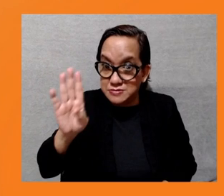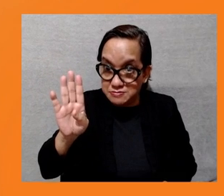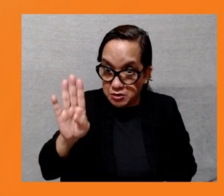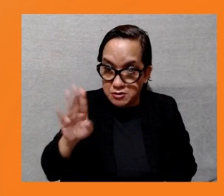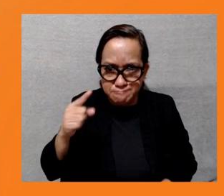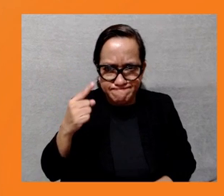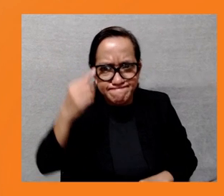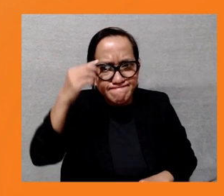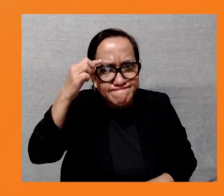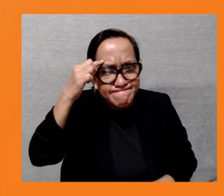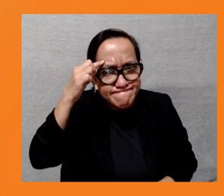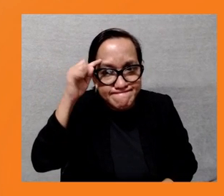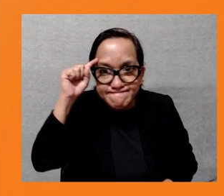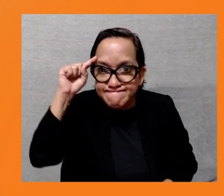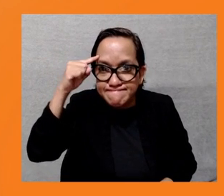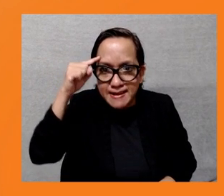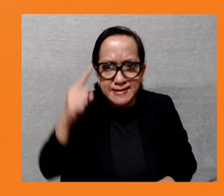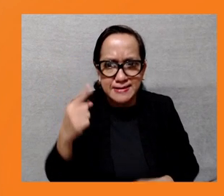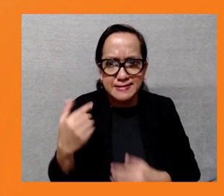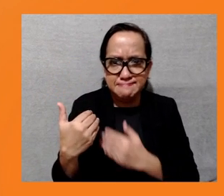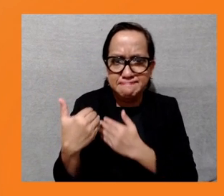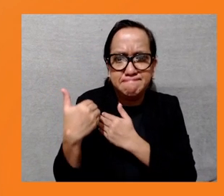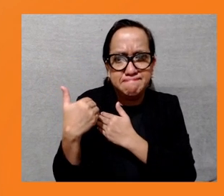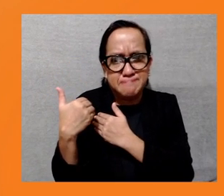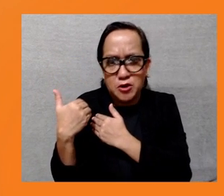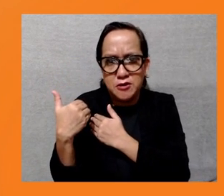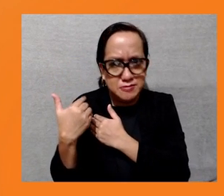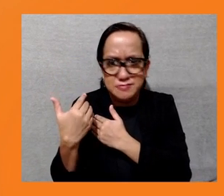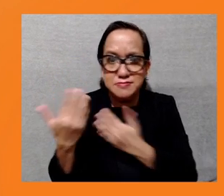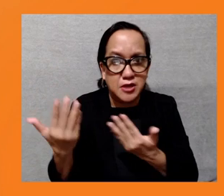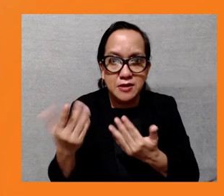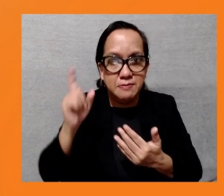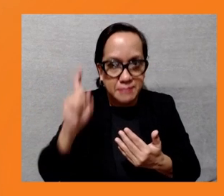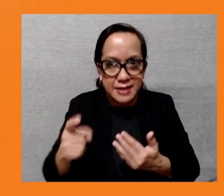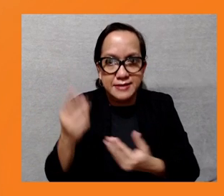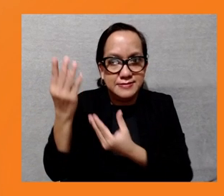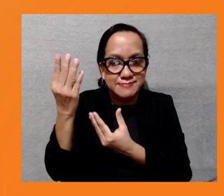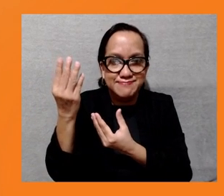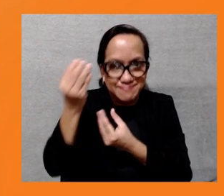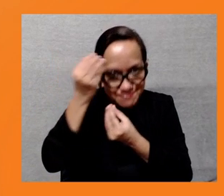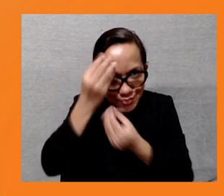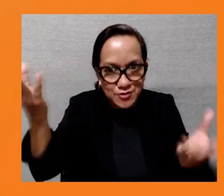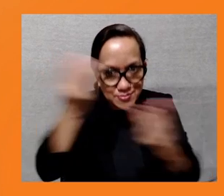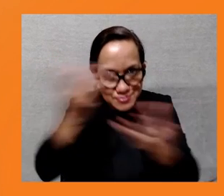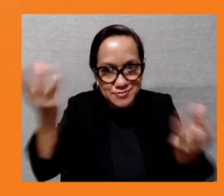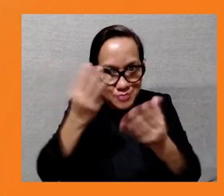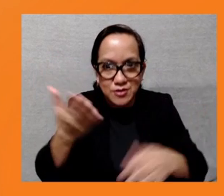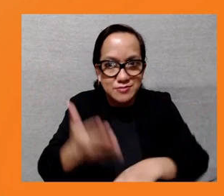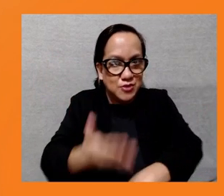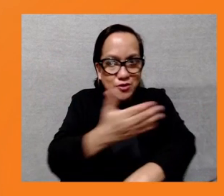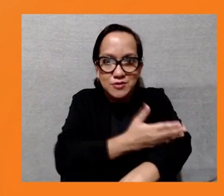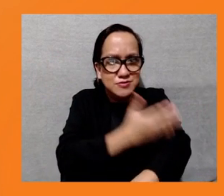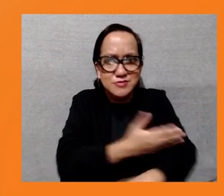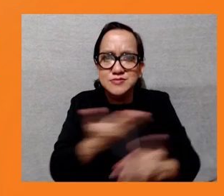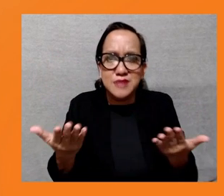updated, taking account the several policy changes and the new integrated approach which you're taking on? And a broader